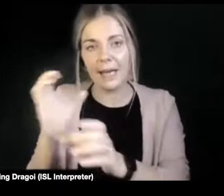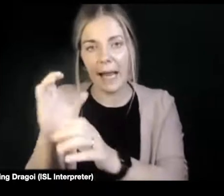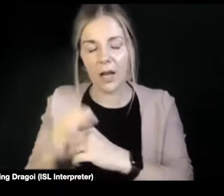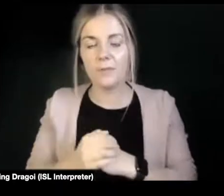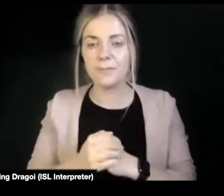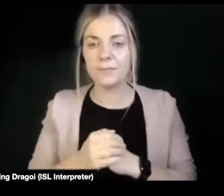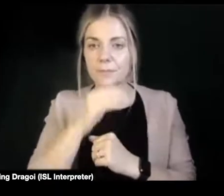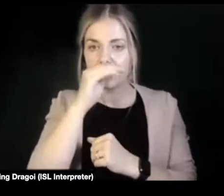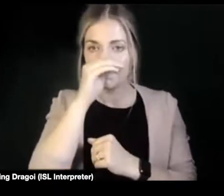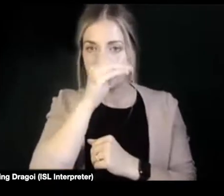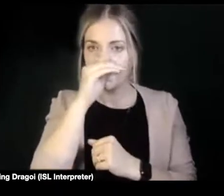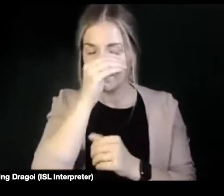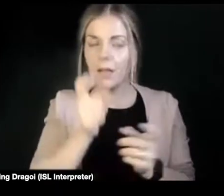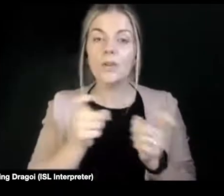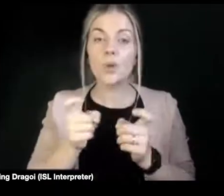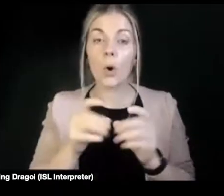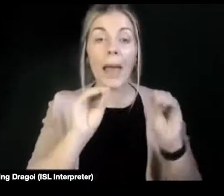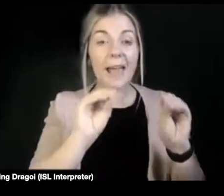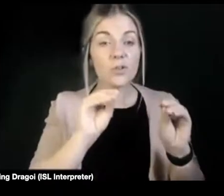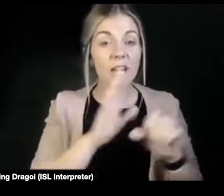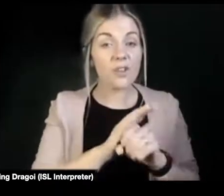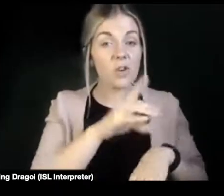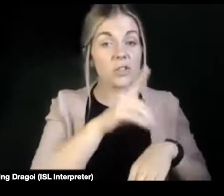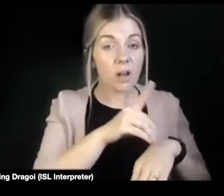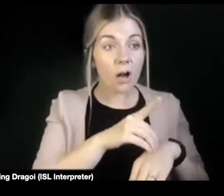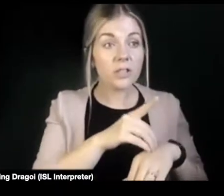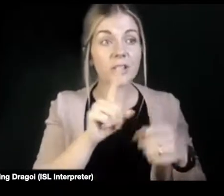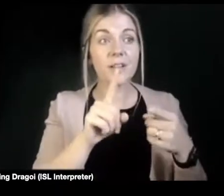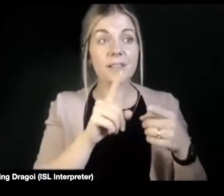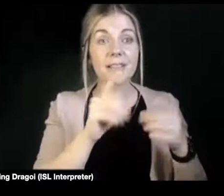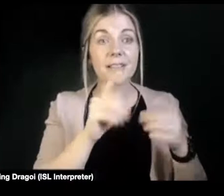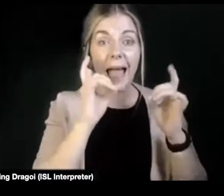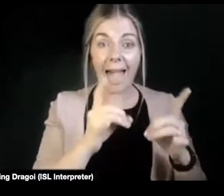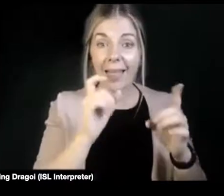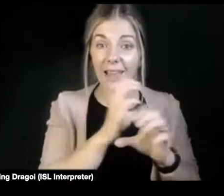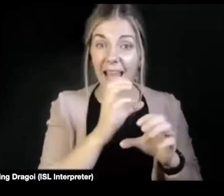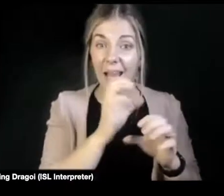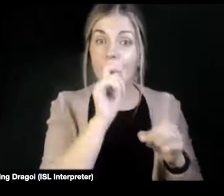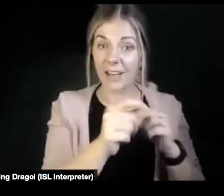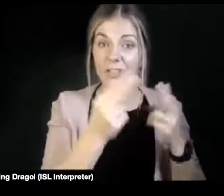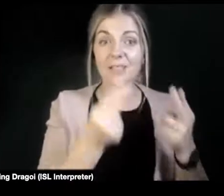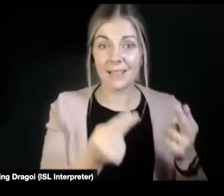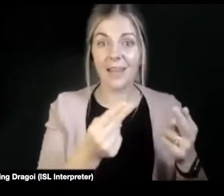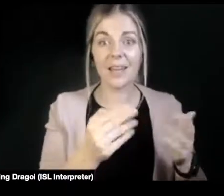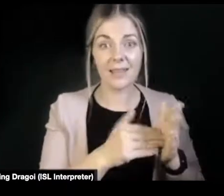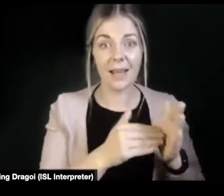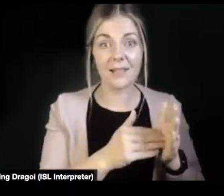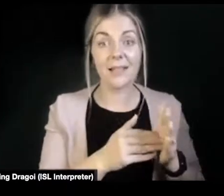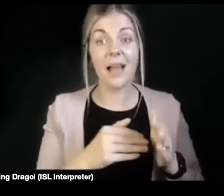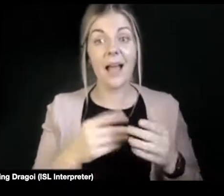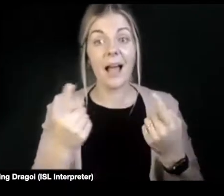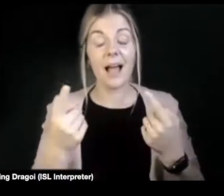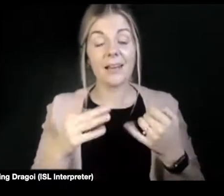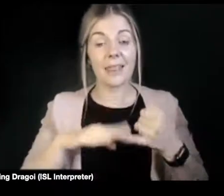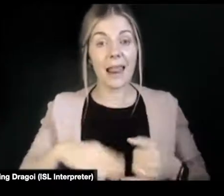Education for doctors, education for healthcare professionals. And I'll say, I'll disclose this very personal